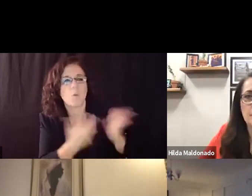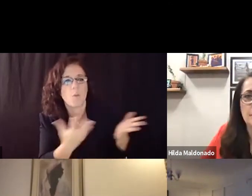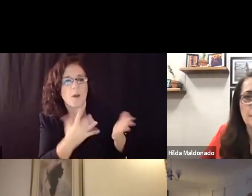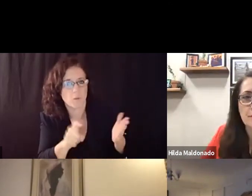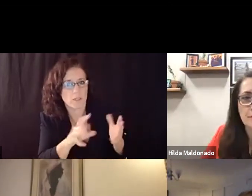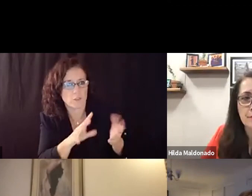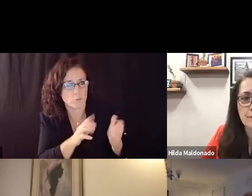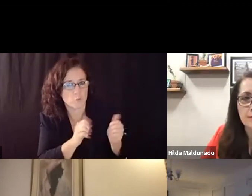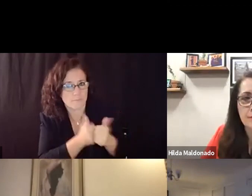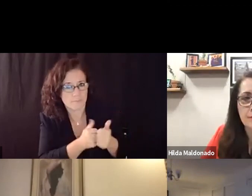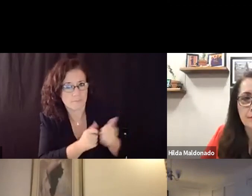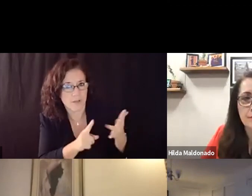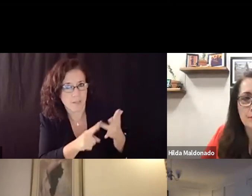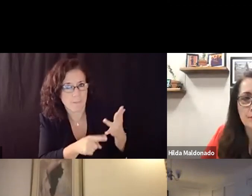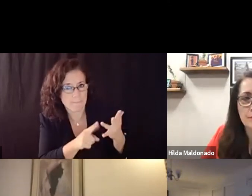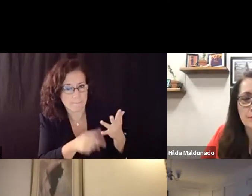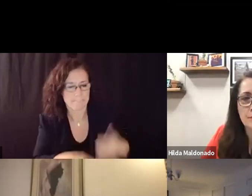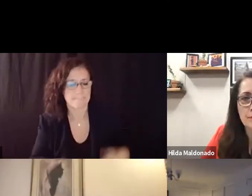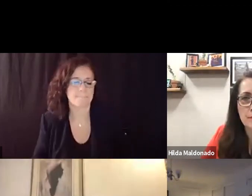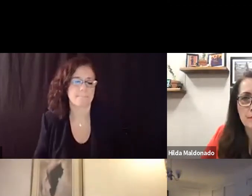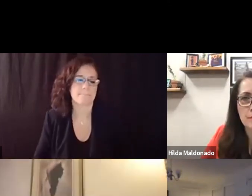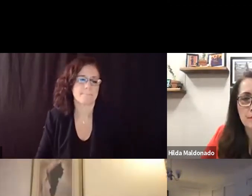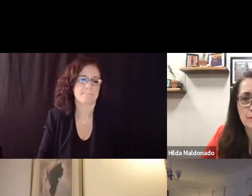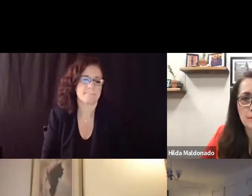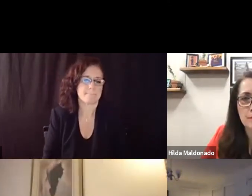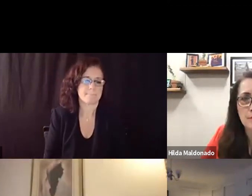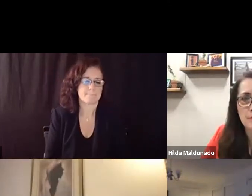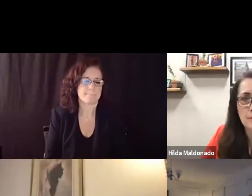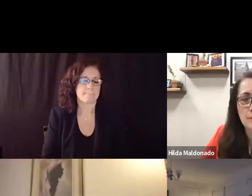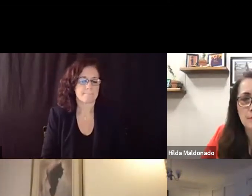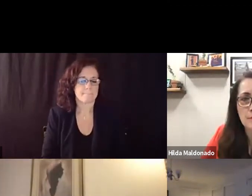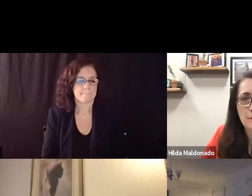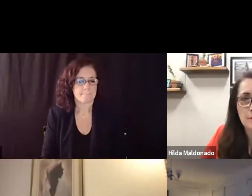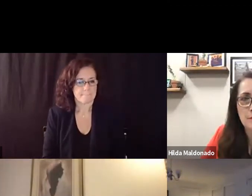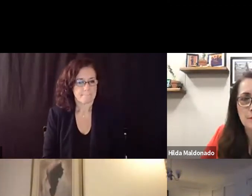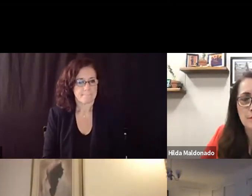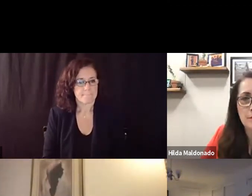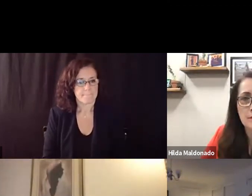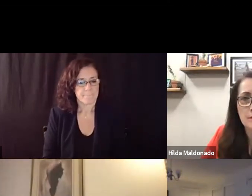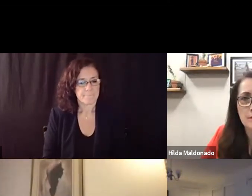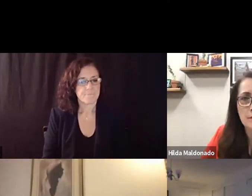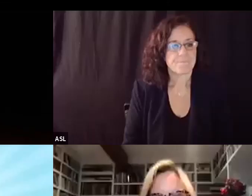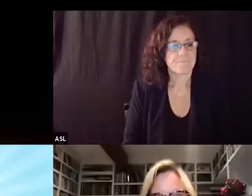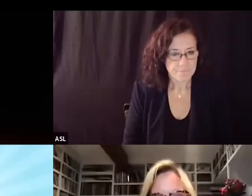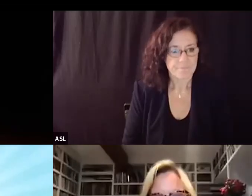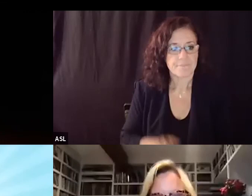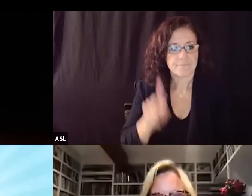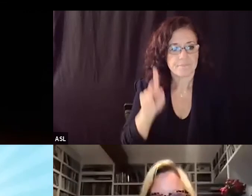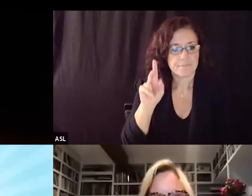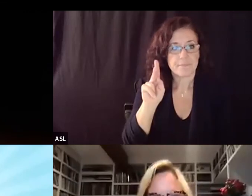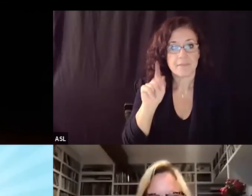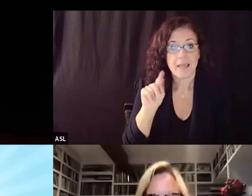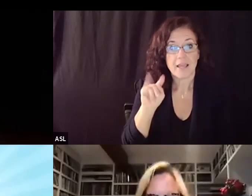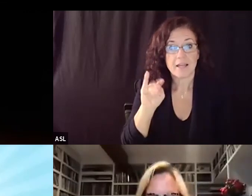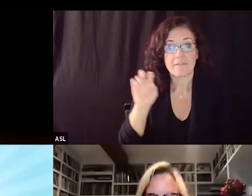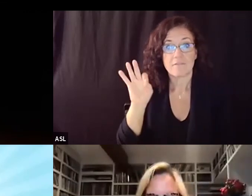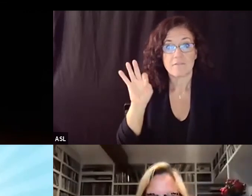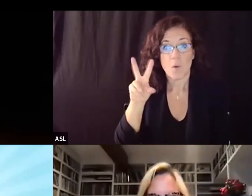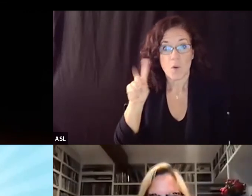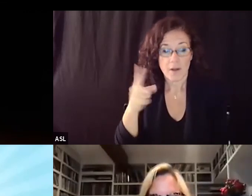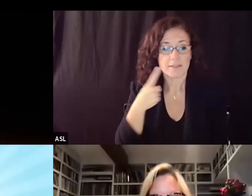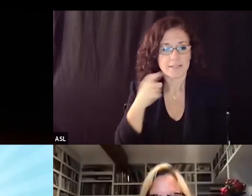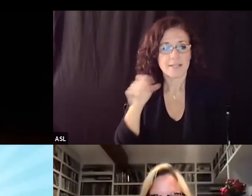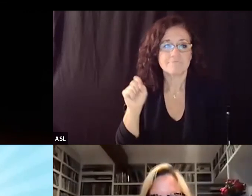thank you um also i guess i just have some cautionary notes here i i